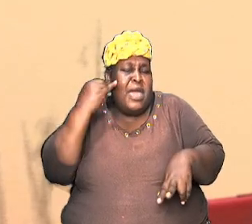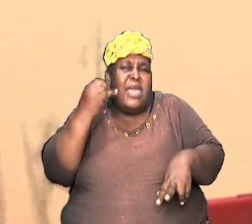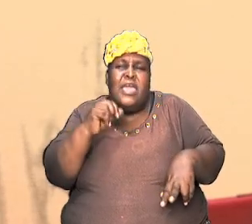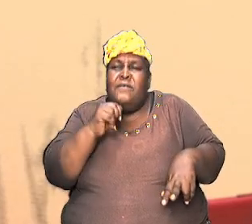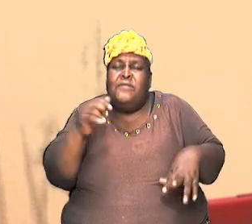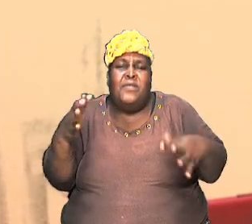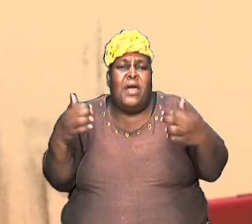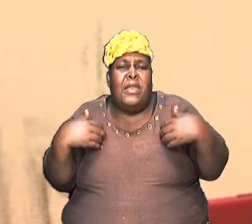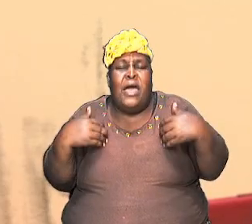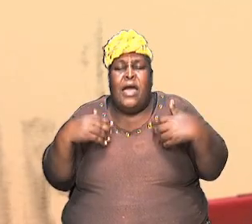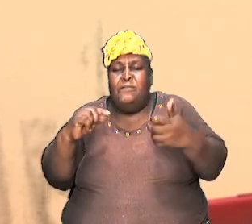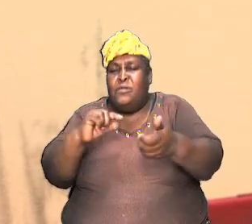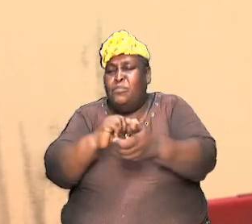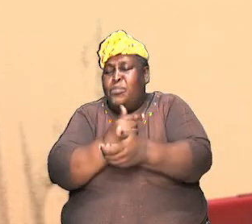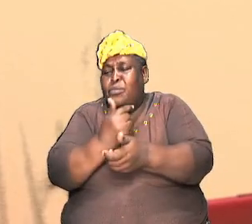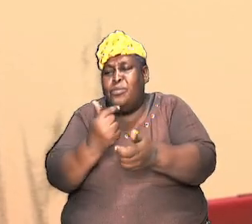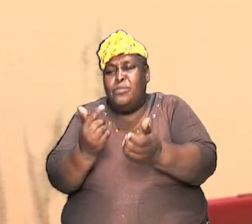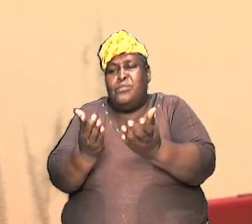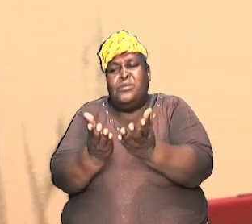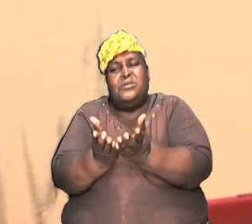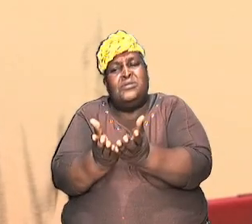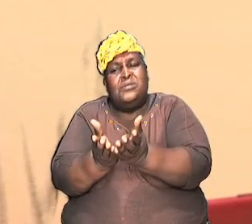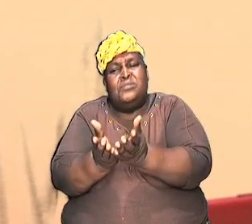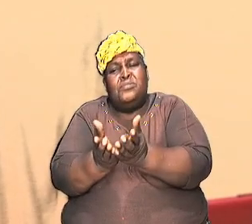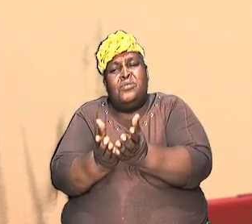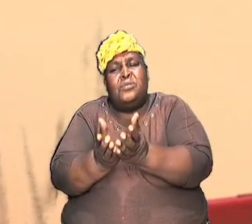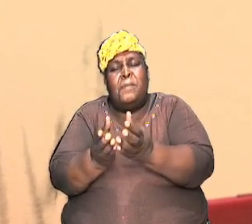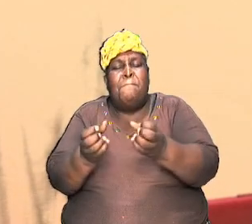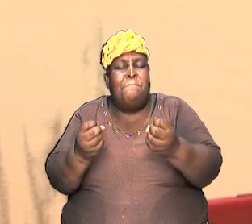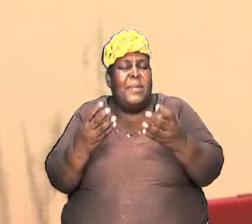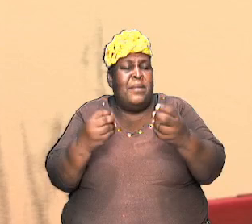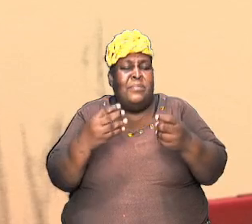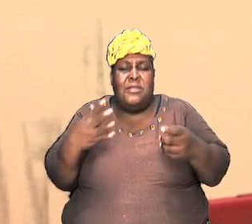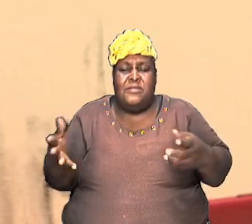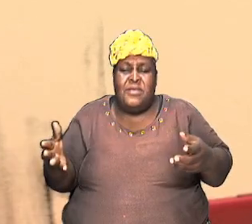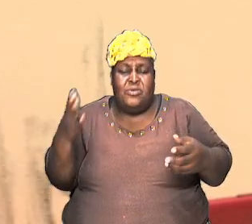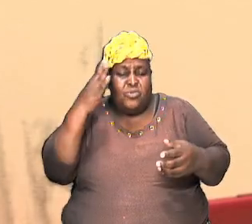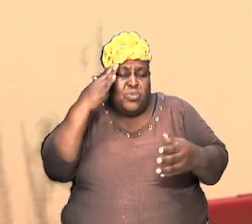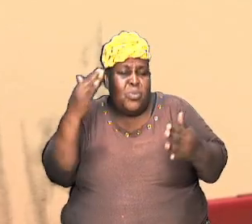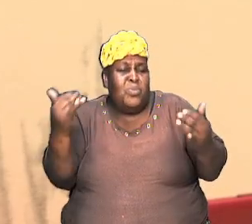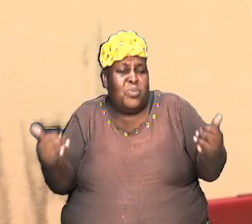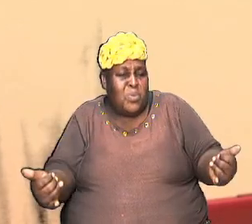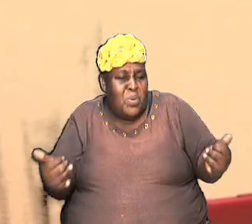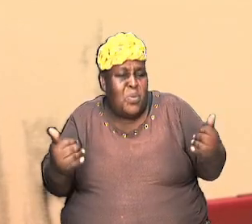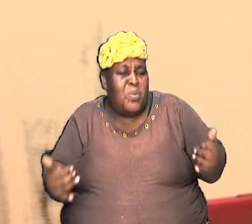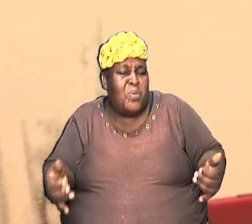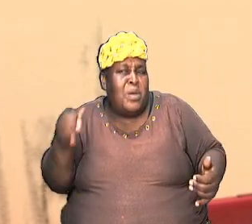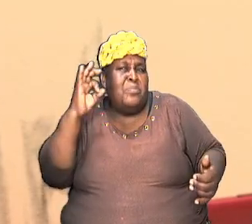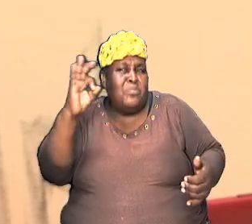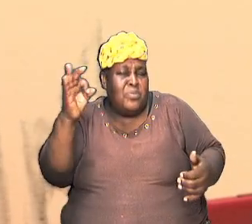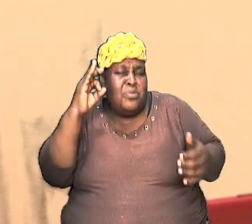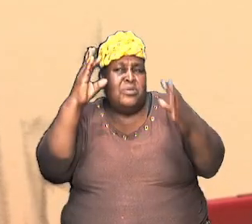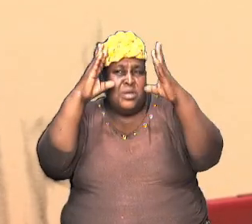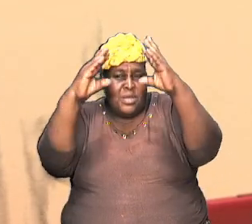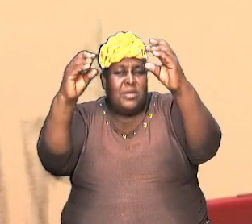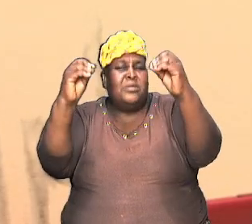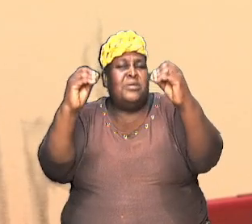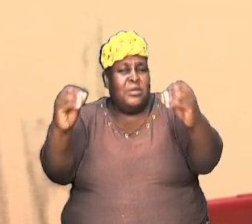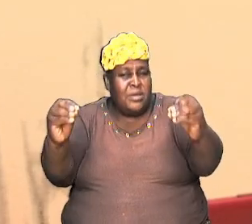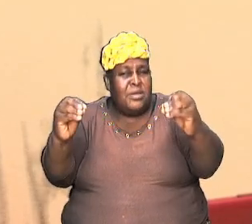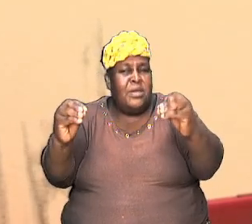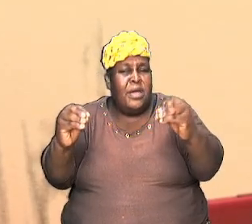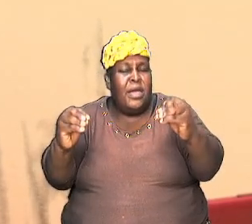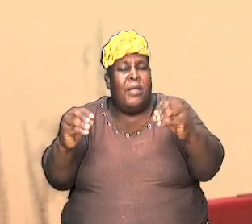the book of Genesis, then a lot of the things that we know no one, that we preach and that we teach and that forms a